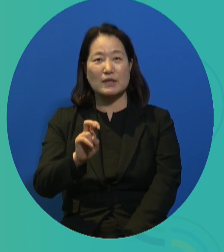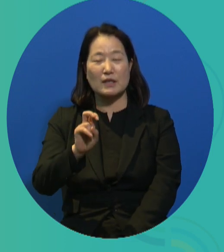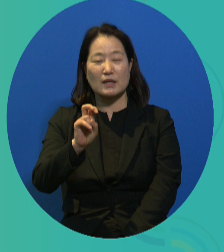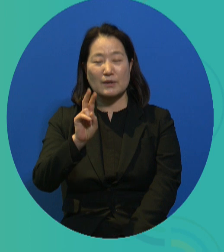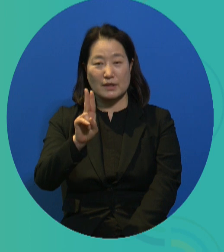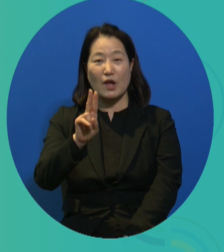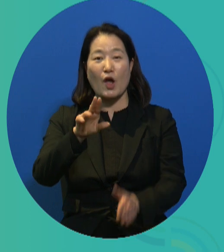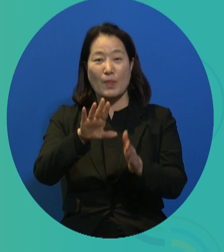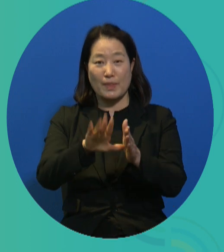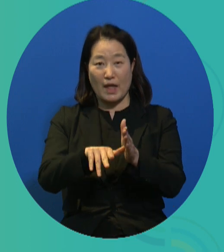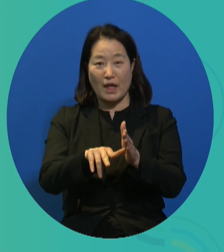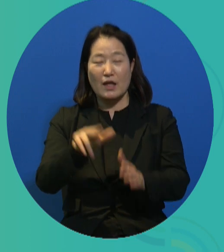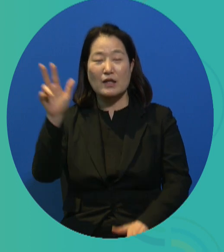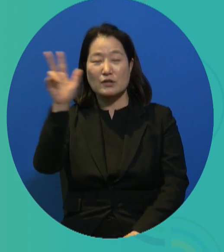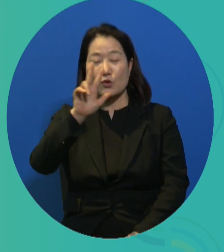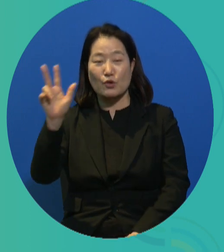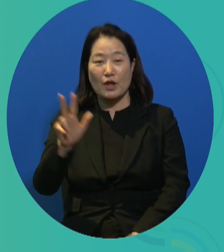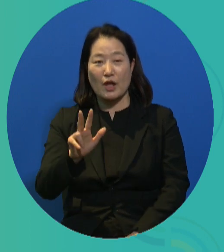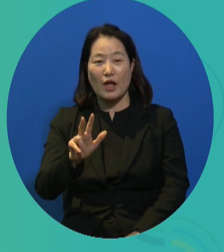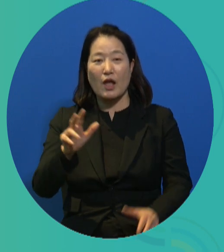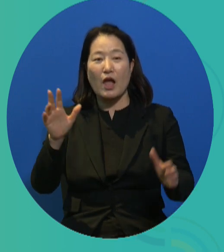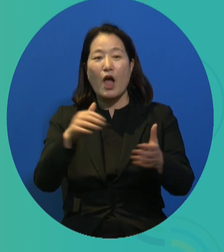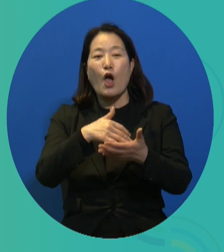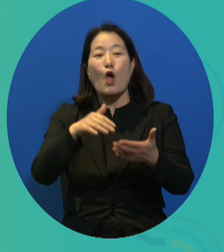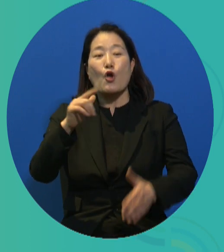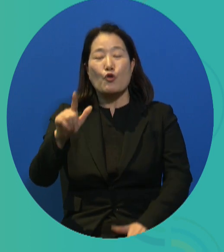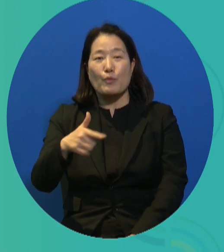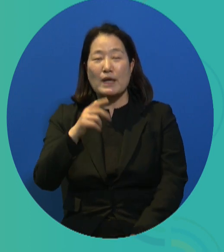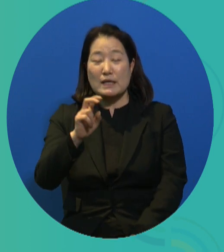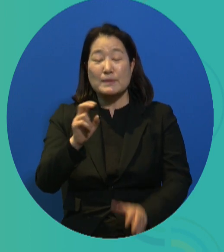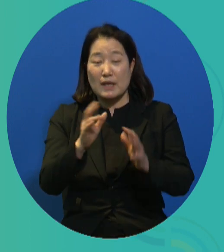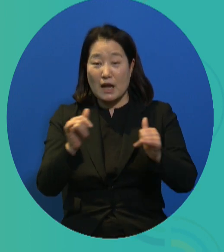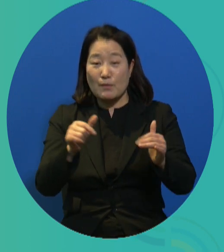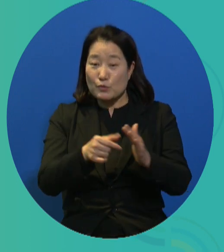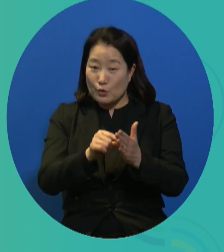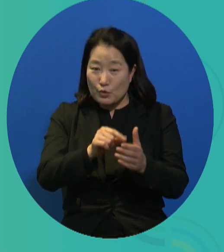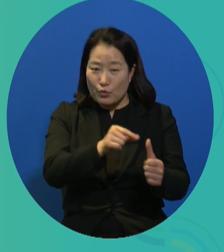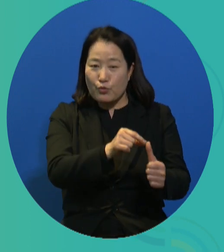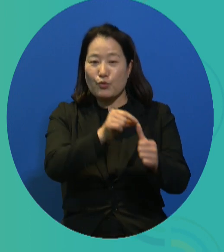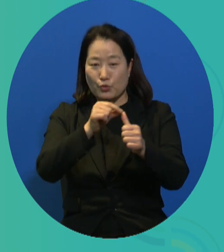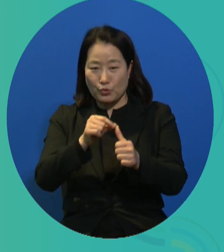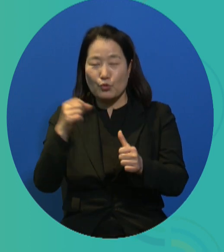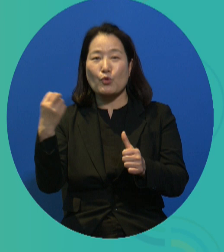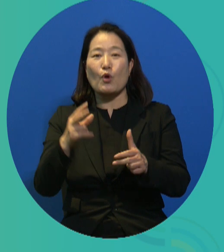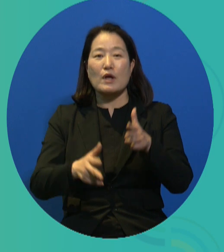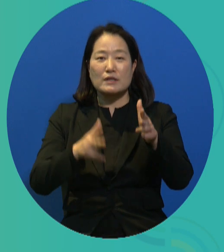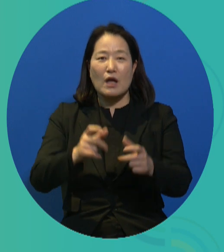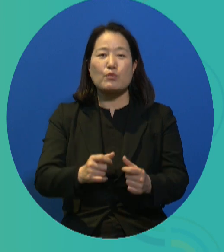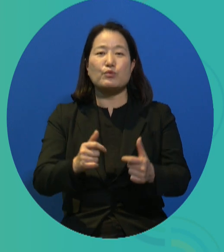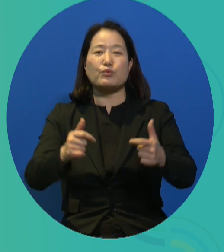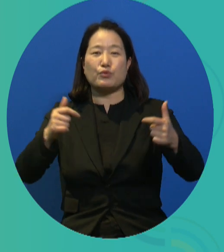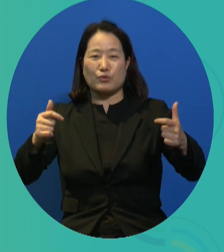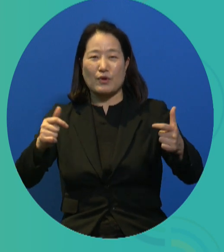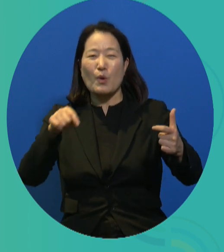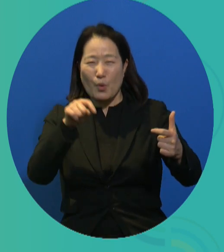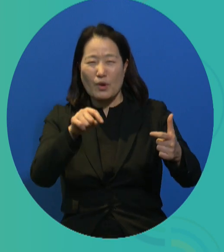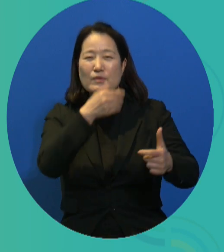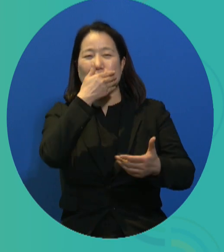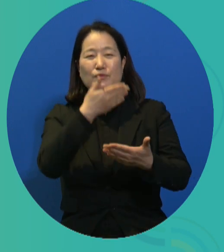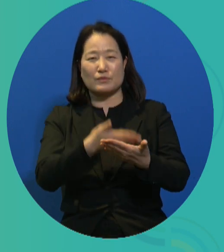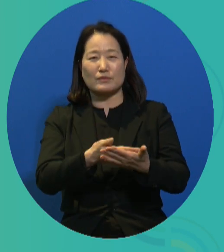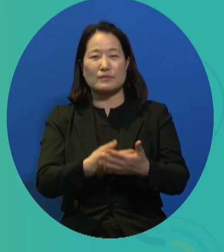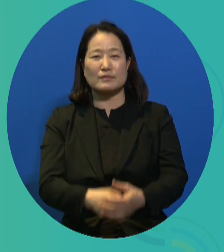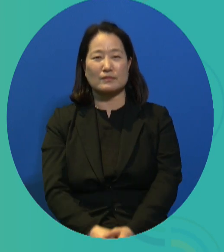So you can see that a total of 692 people will be employed this year